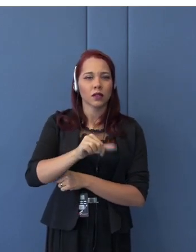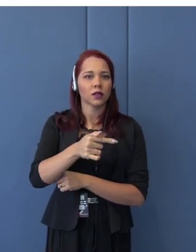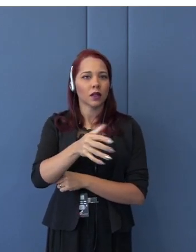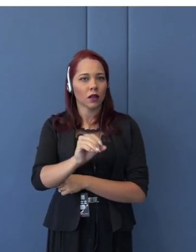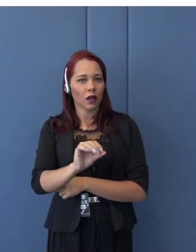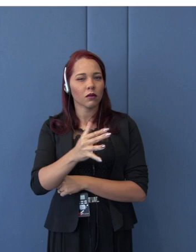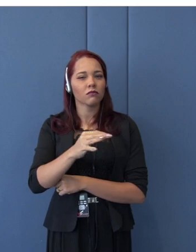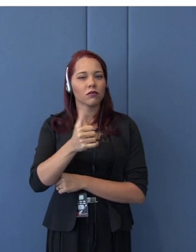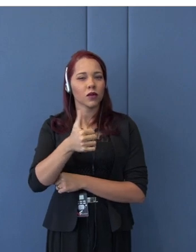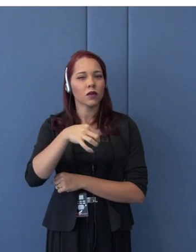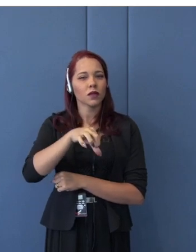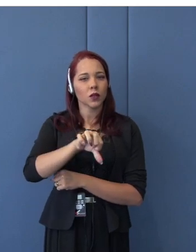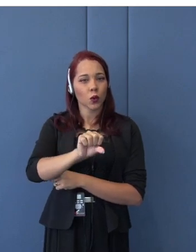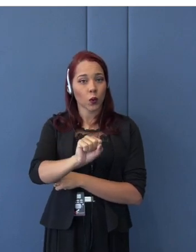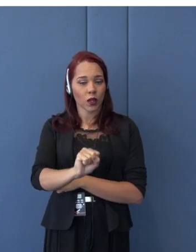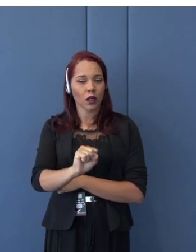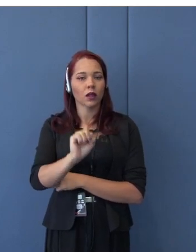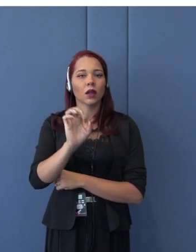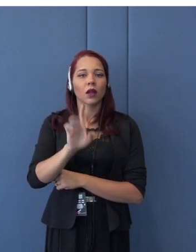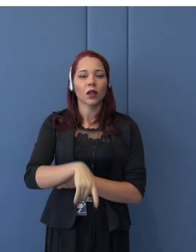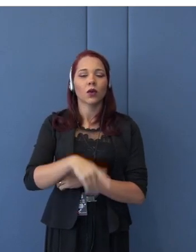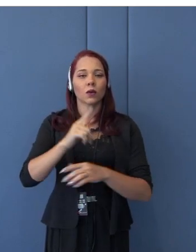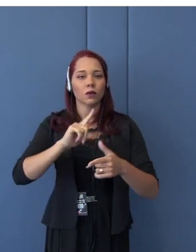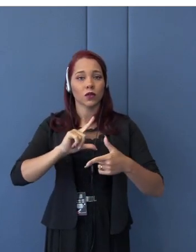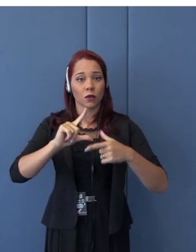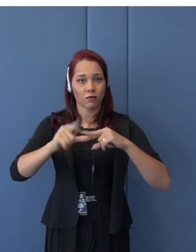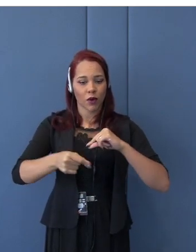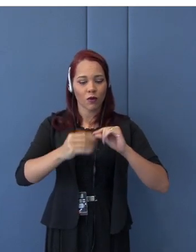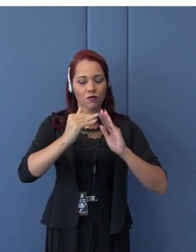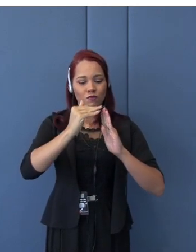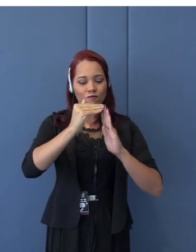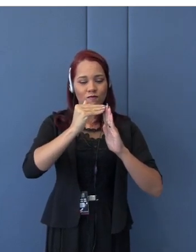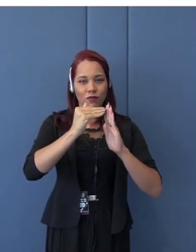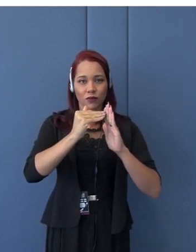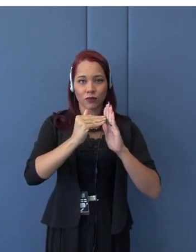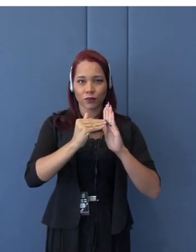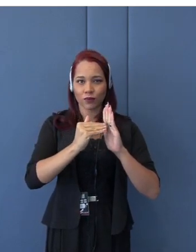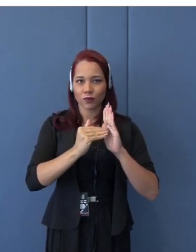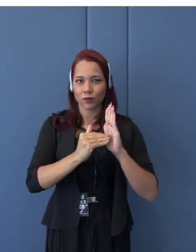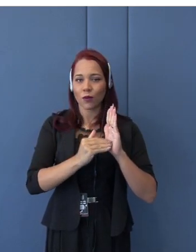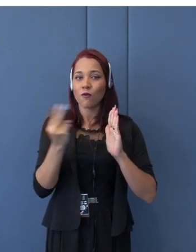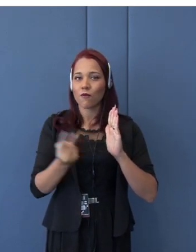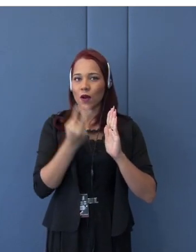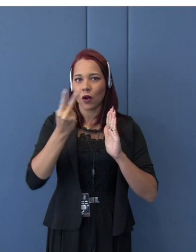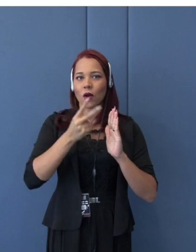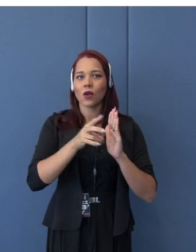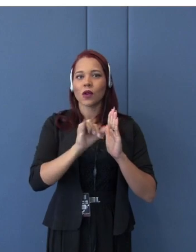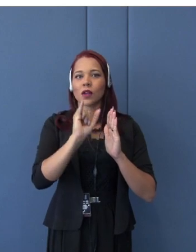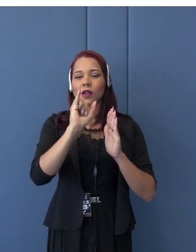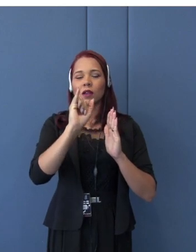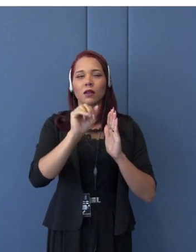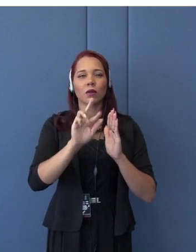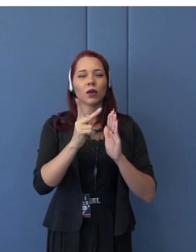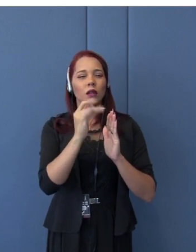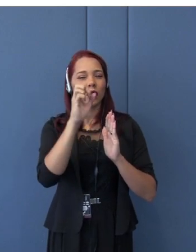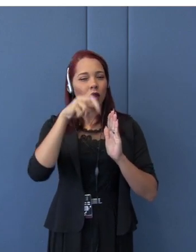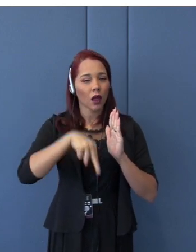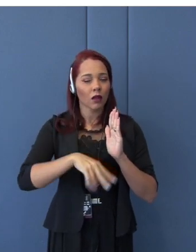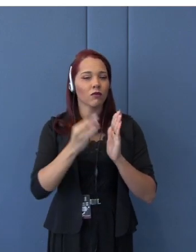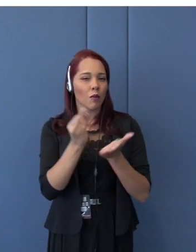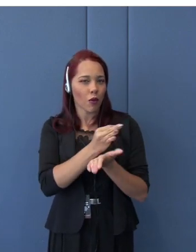has been deliberately lowering its value of Japanese yen in order to gain additional